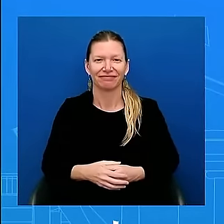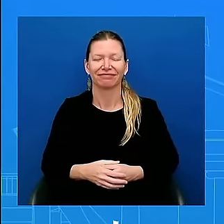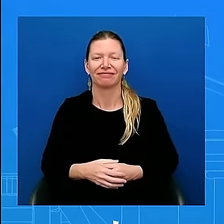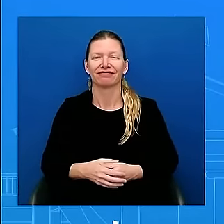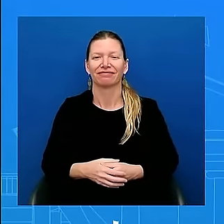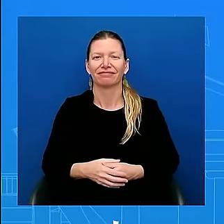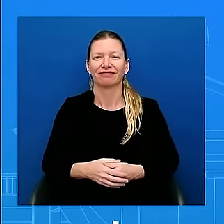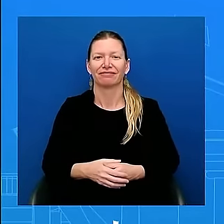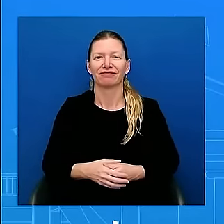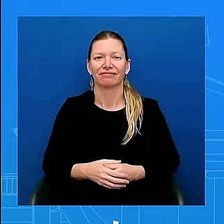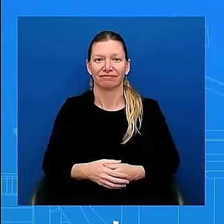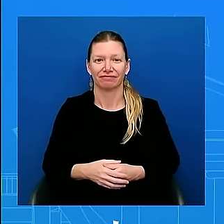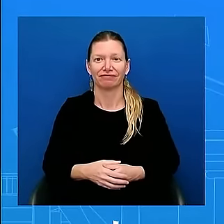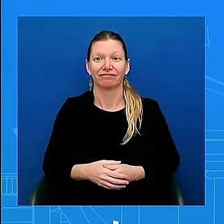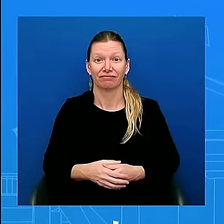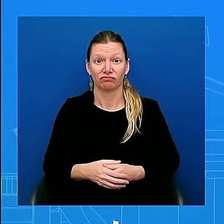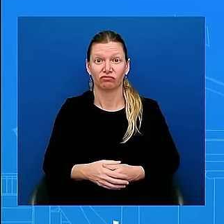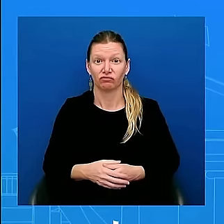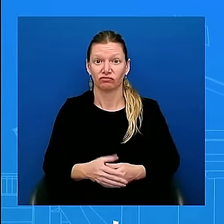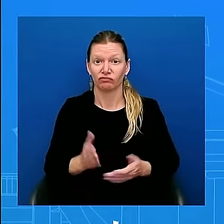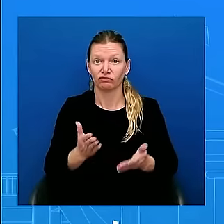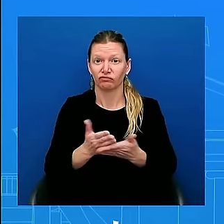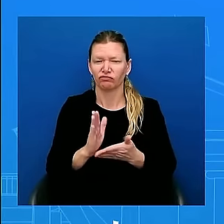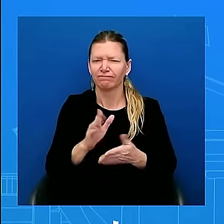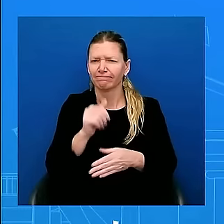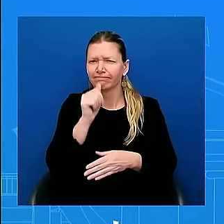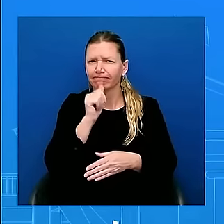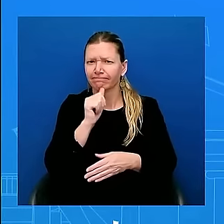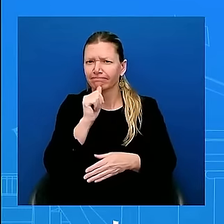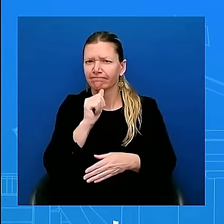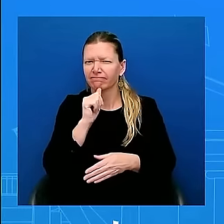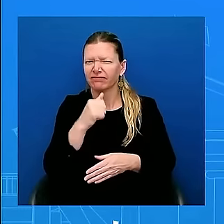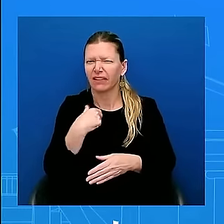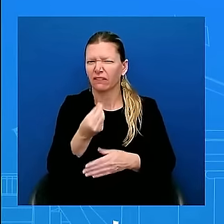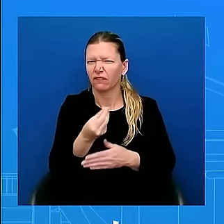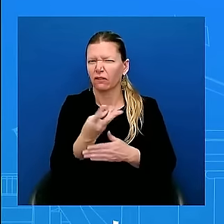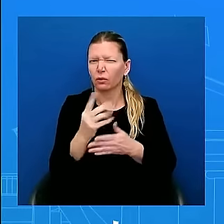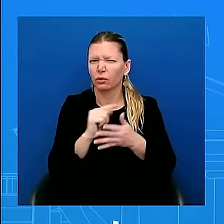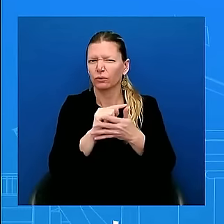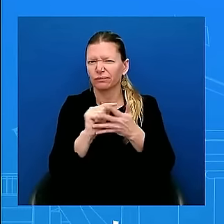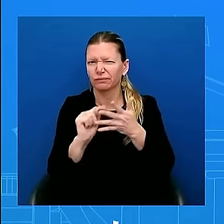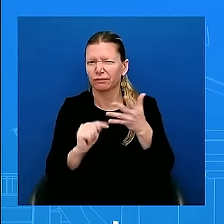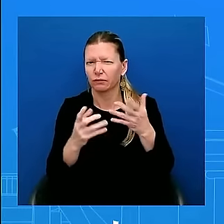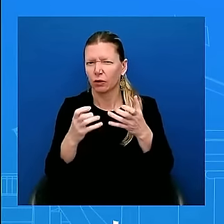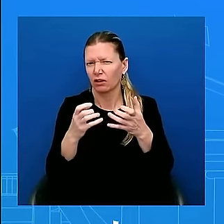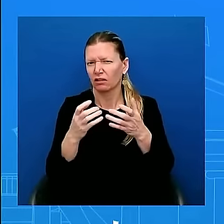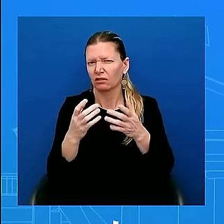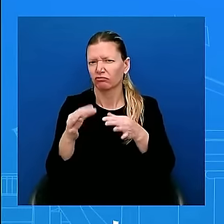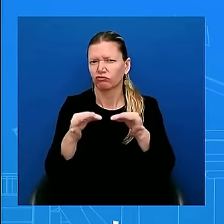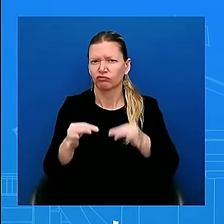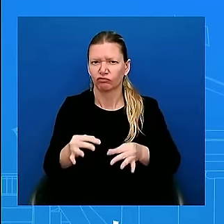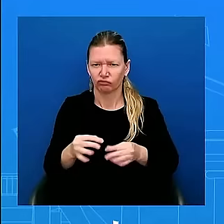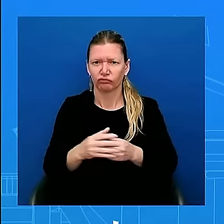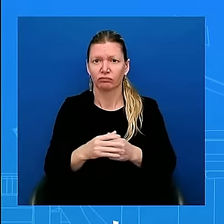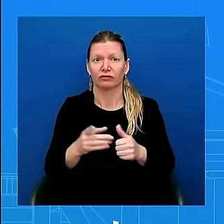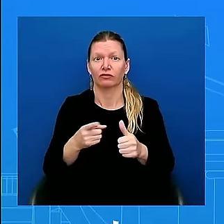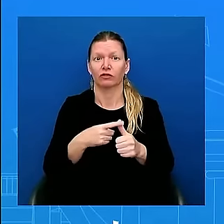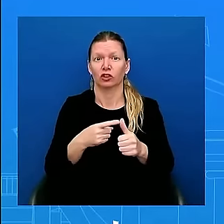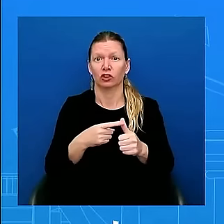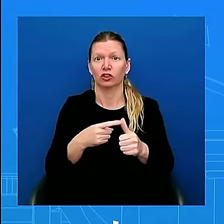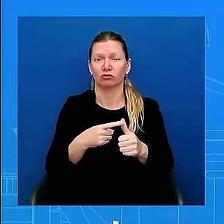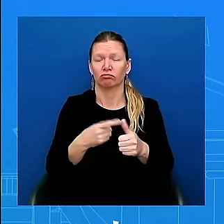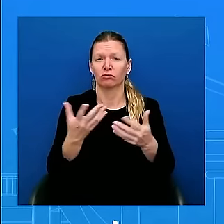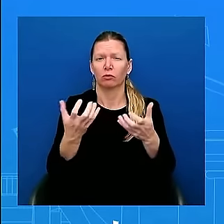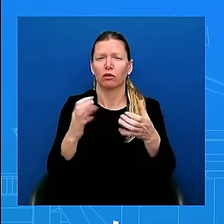Okay, bear with me. I have a few things at the top. So I want to start by saying that what the country witnessed last night was